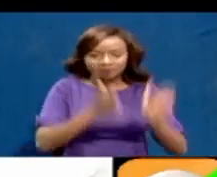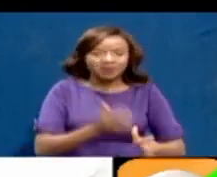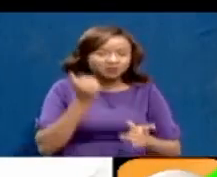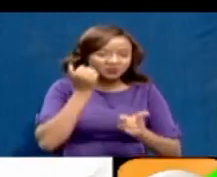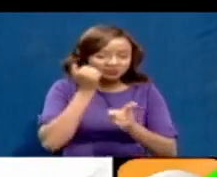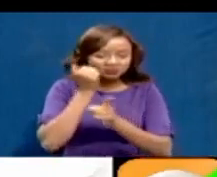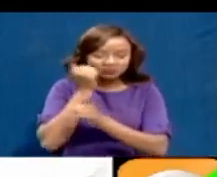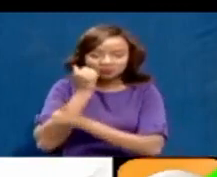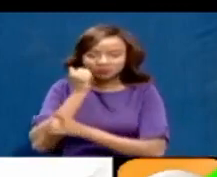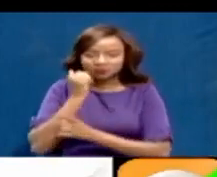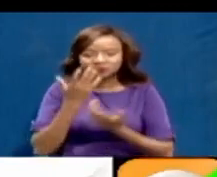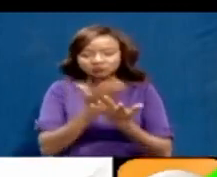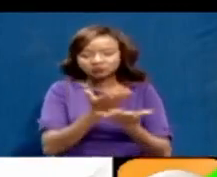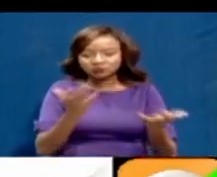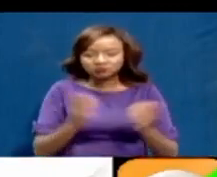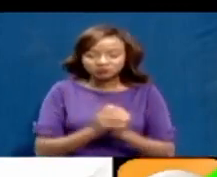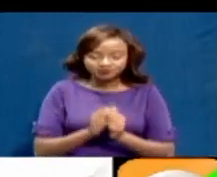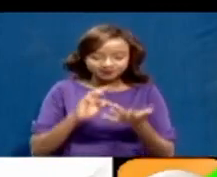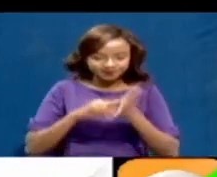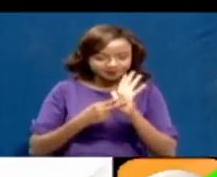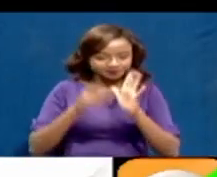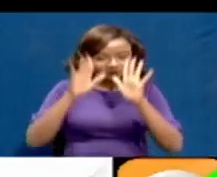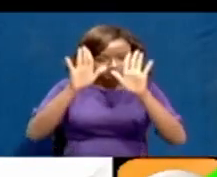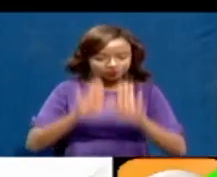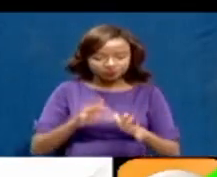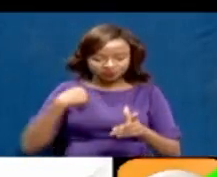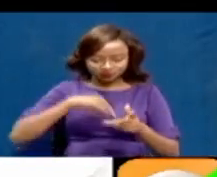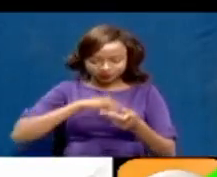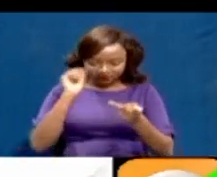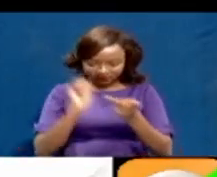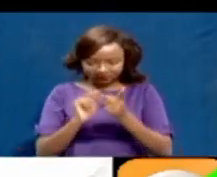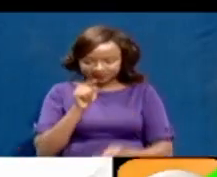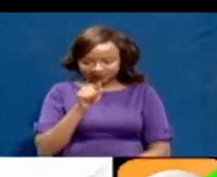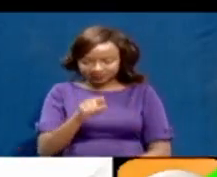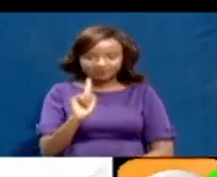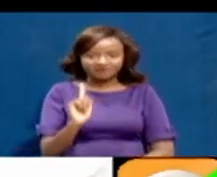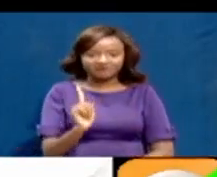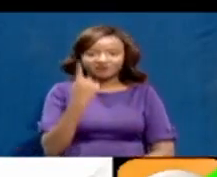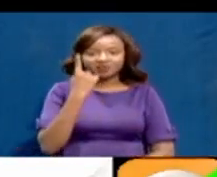quite a number of patients. therefore, the exercise that...